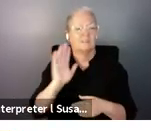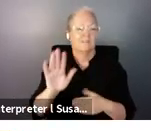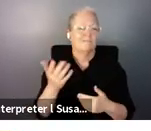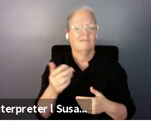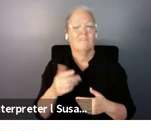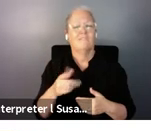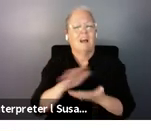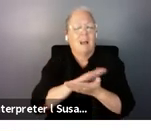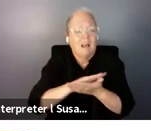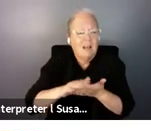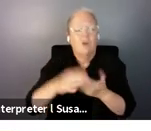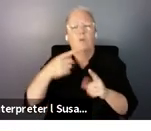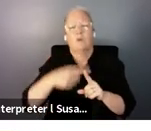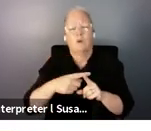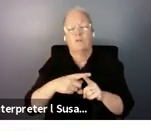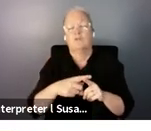research and these issues.